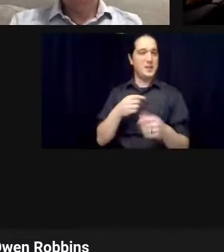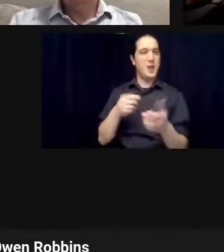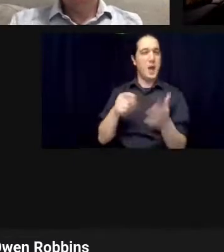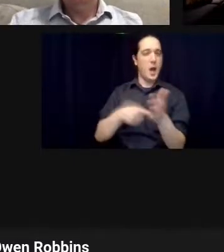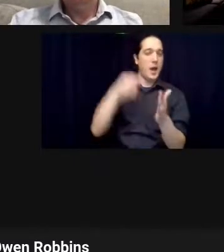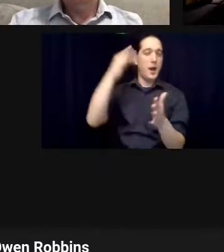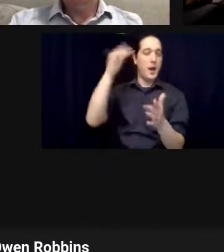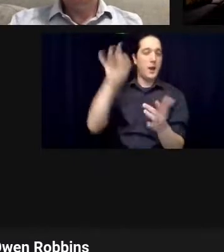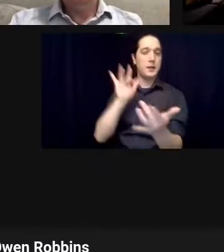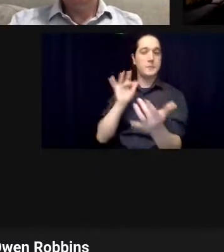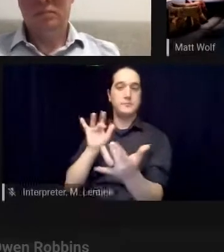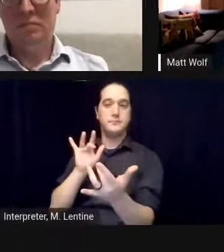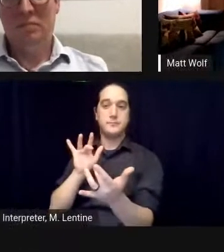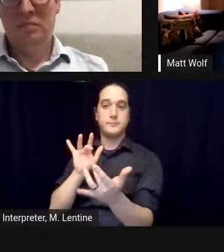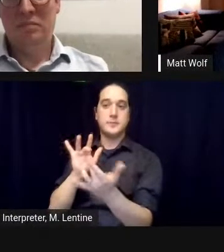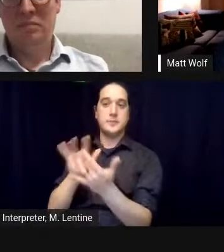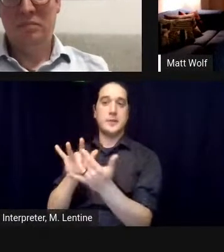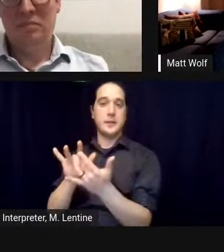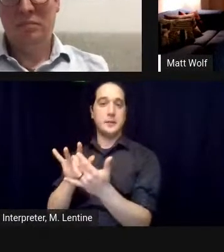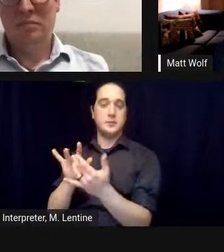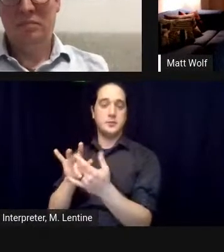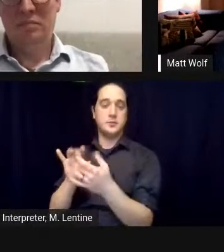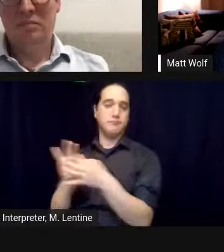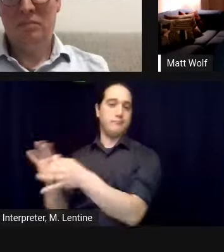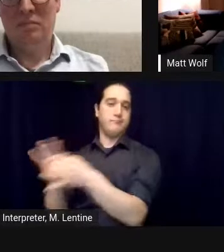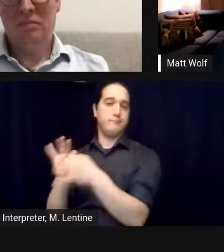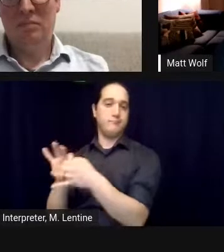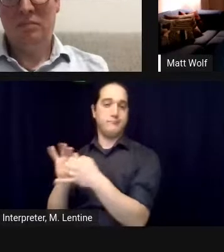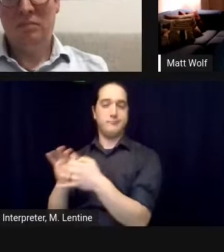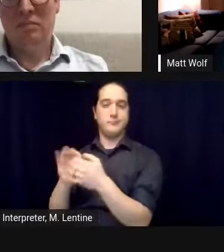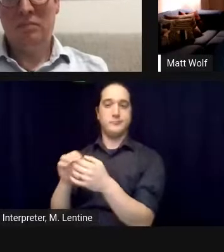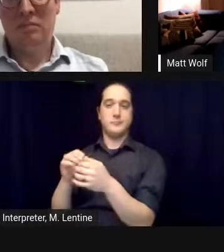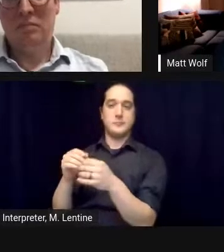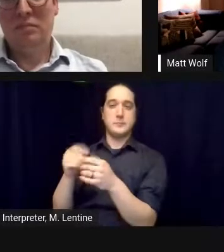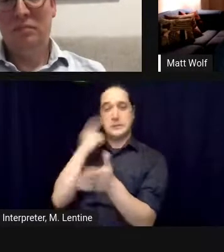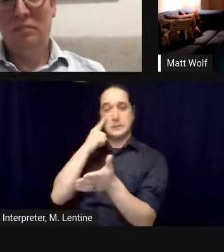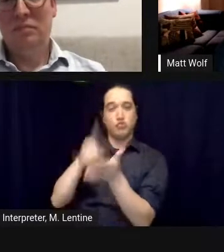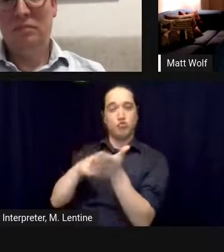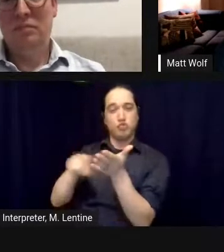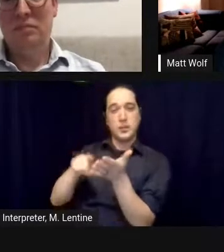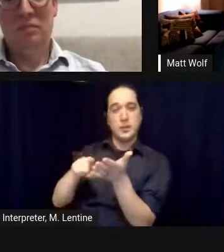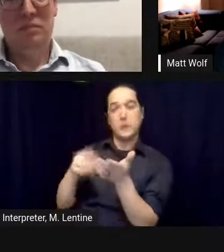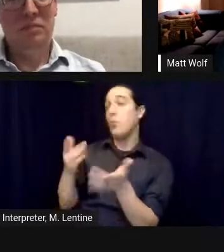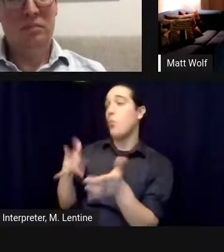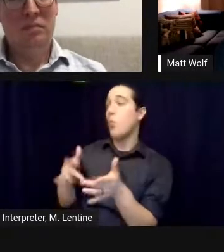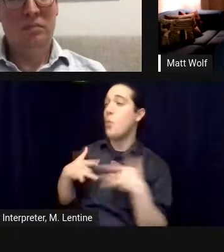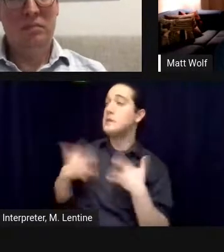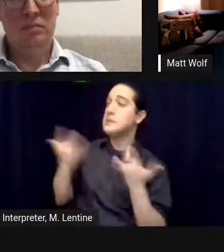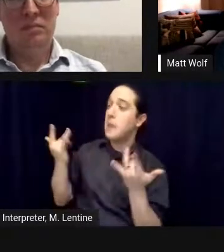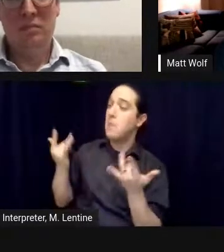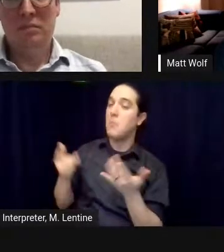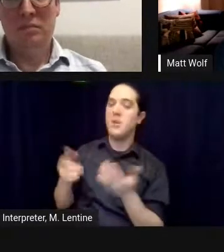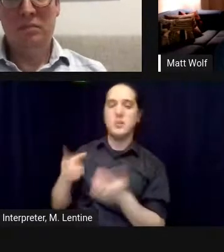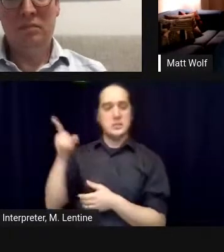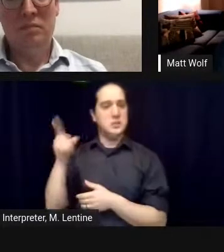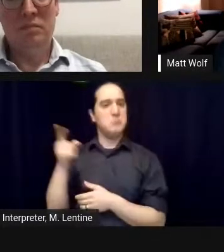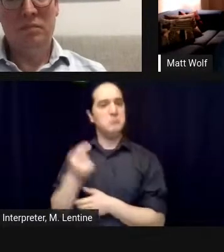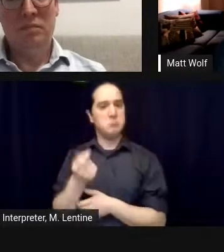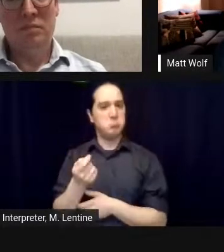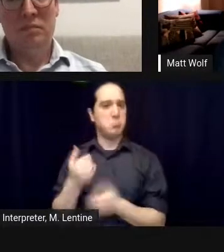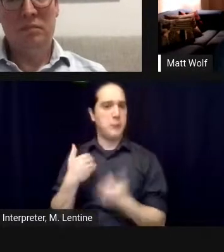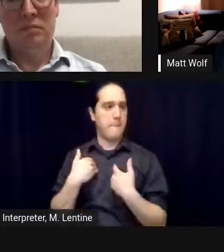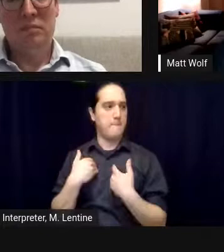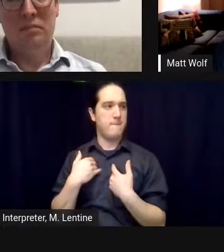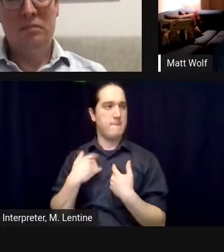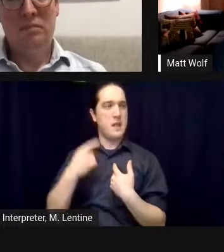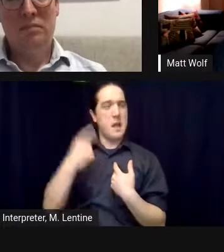he is his lucidity you know varies he has some challenges with short-term memory but you know he's a beautiful